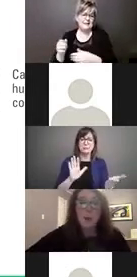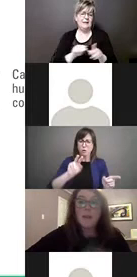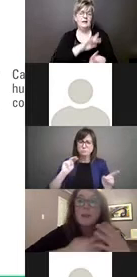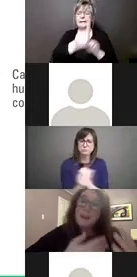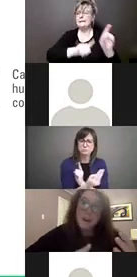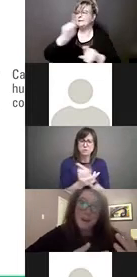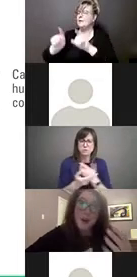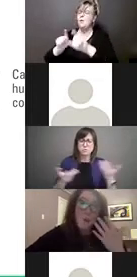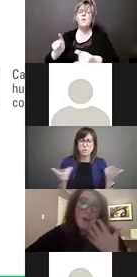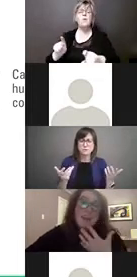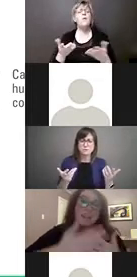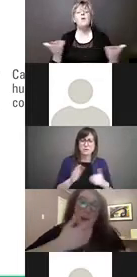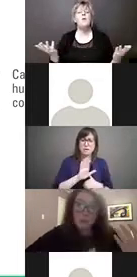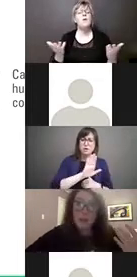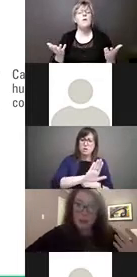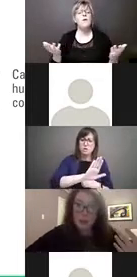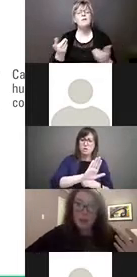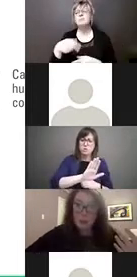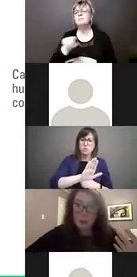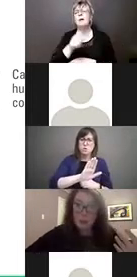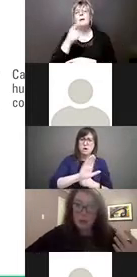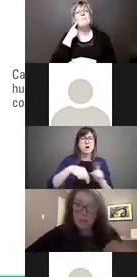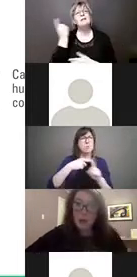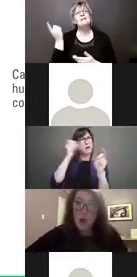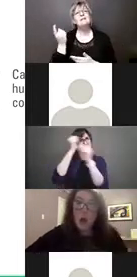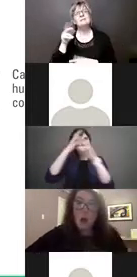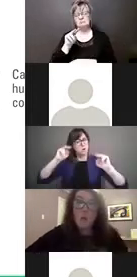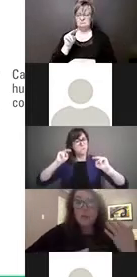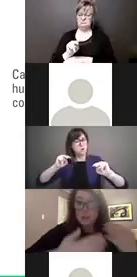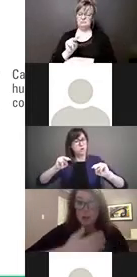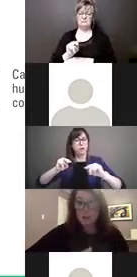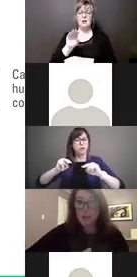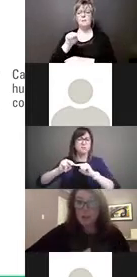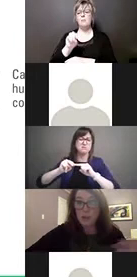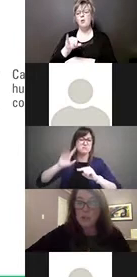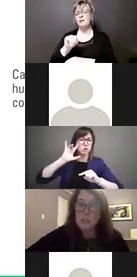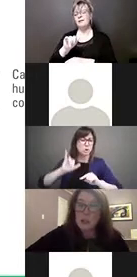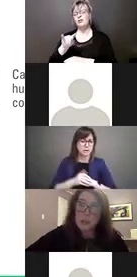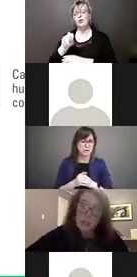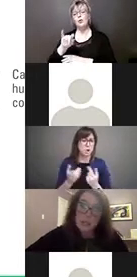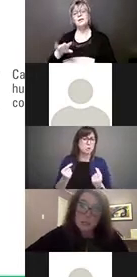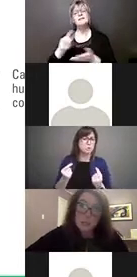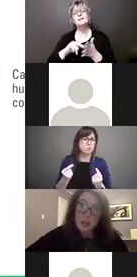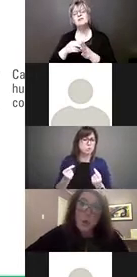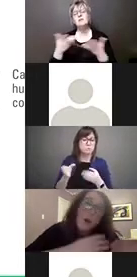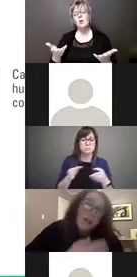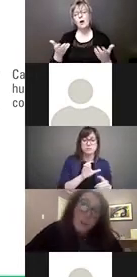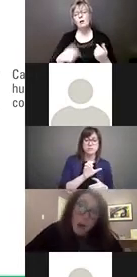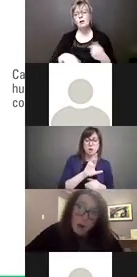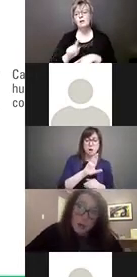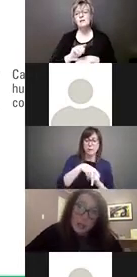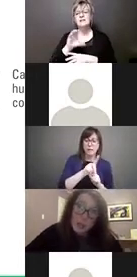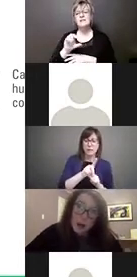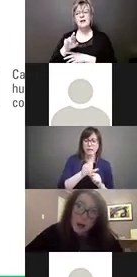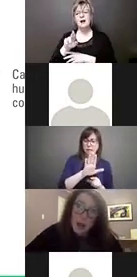what they're what they think of when they think of monitoring, what they think of when they think of the CRPD, what their